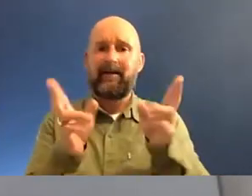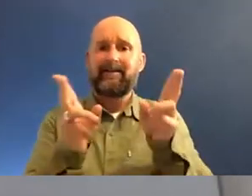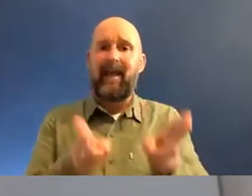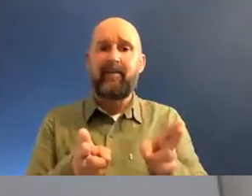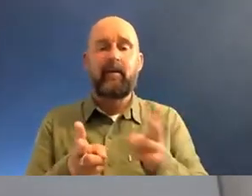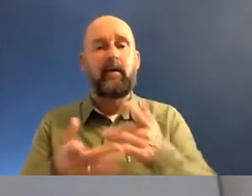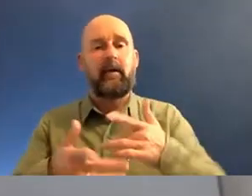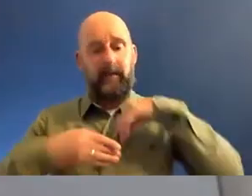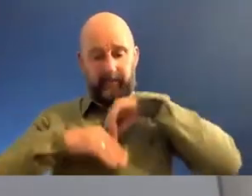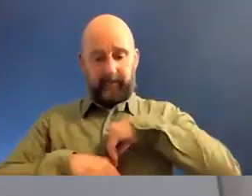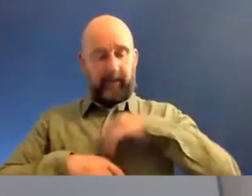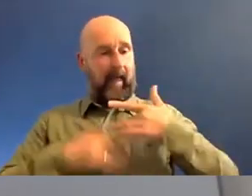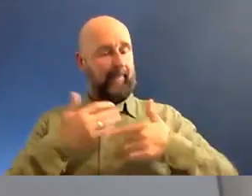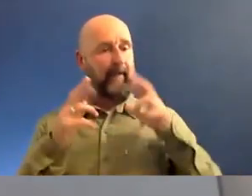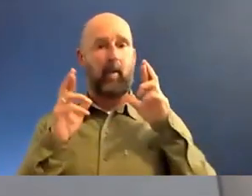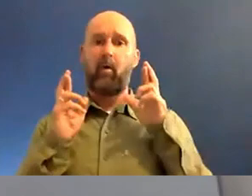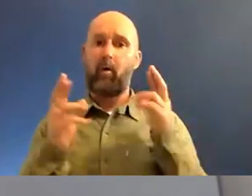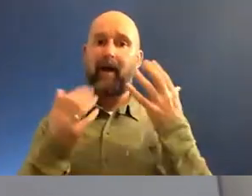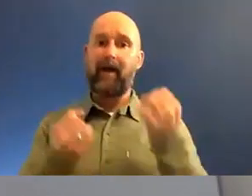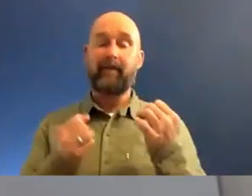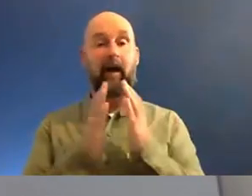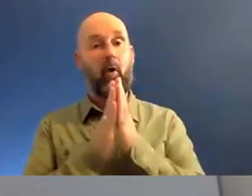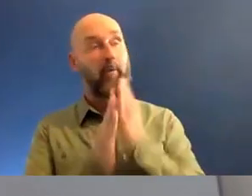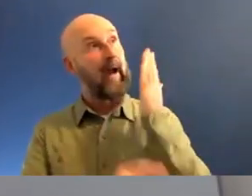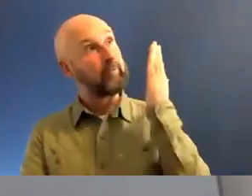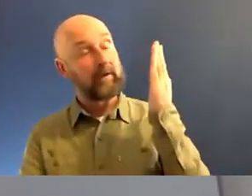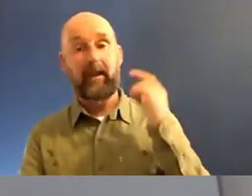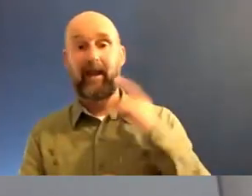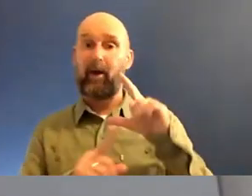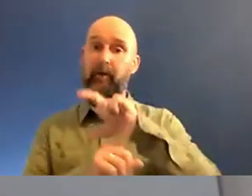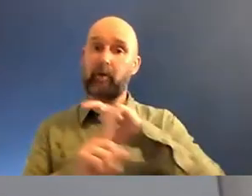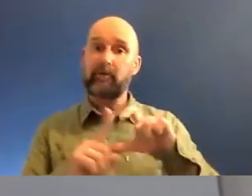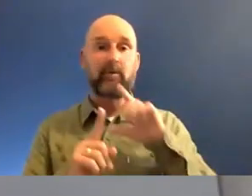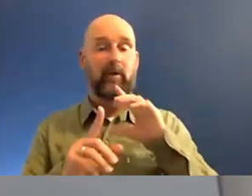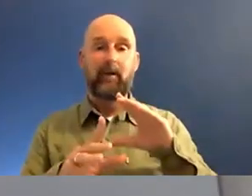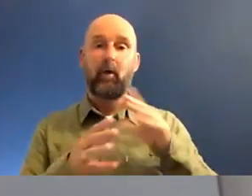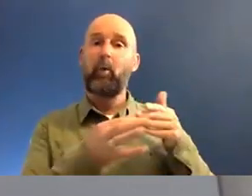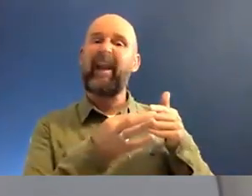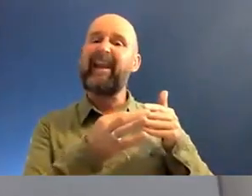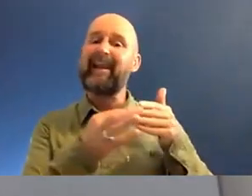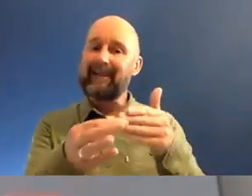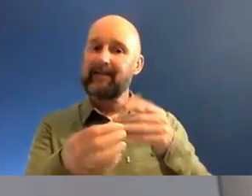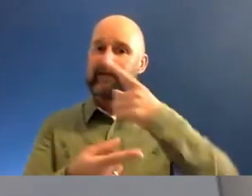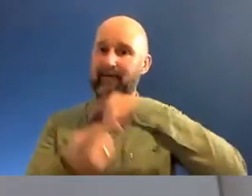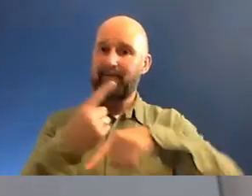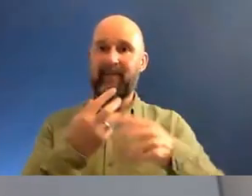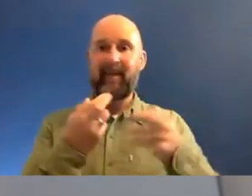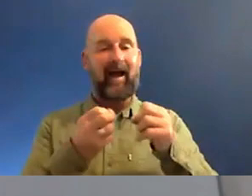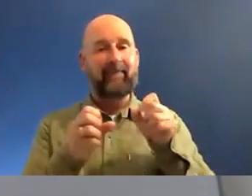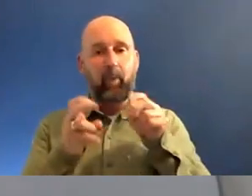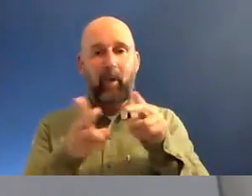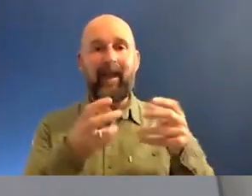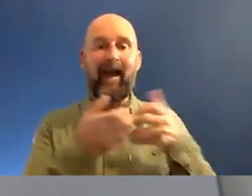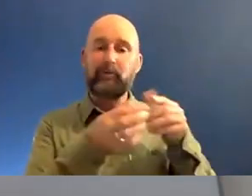retain hope in life. And I hope, and I pray that our community will take some leadership and we'll have the means to